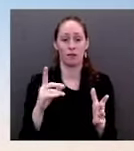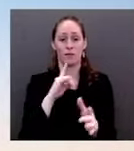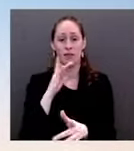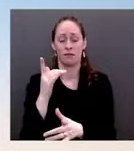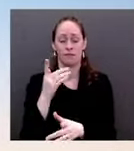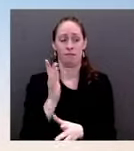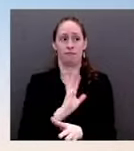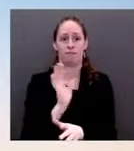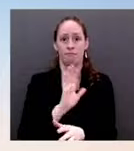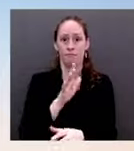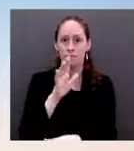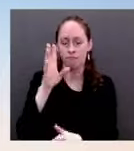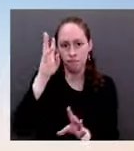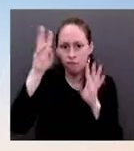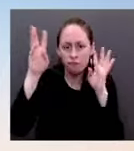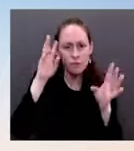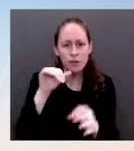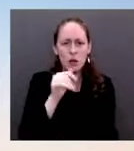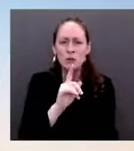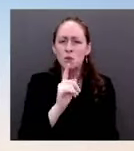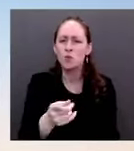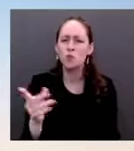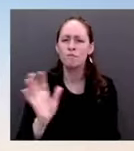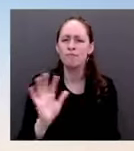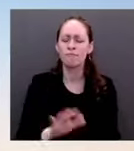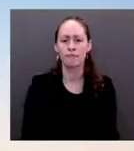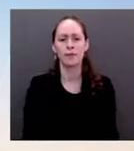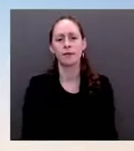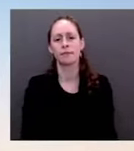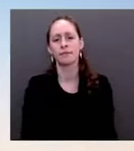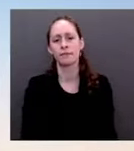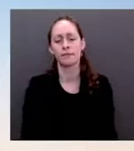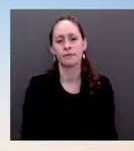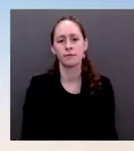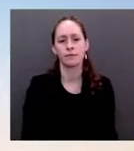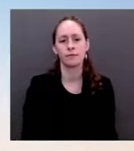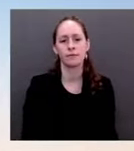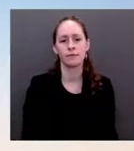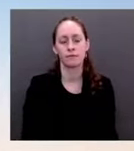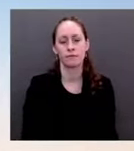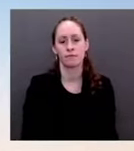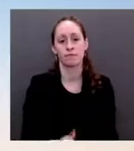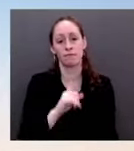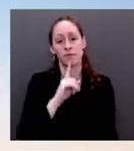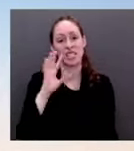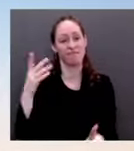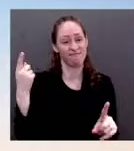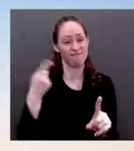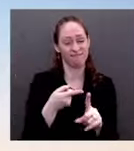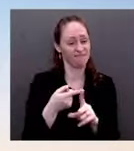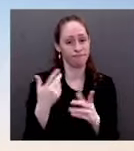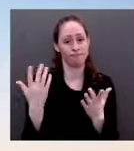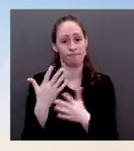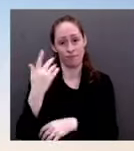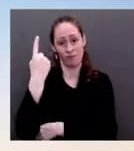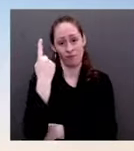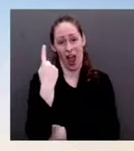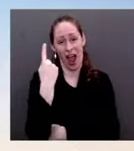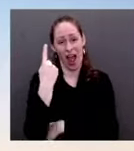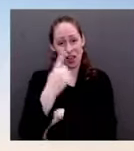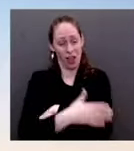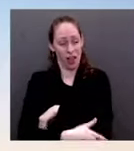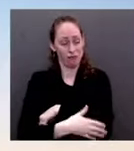troops by one power. That is a much larger military power than the other on the border. And